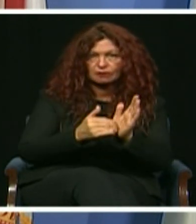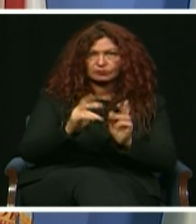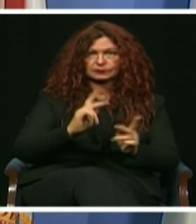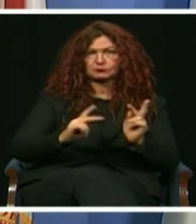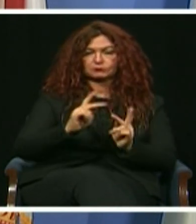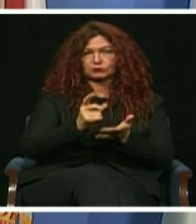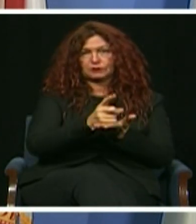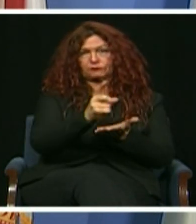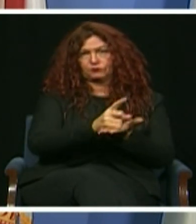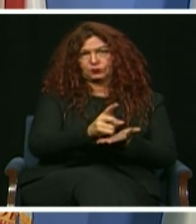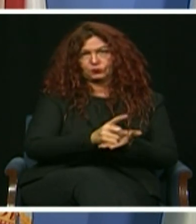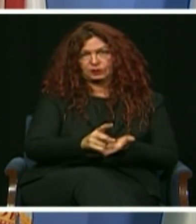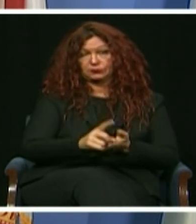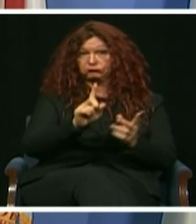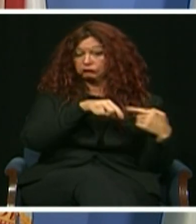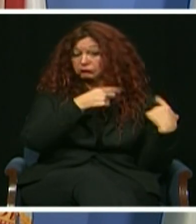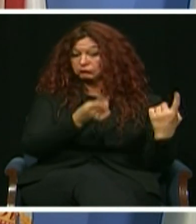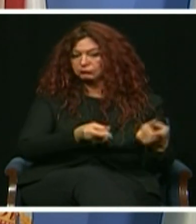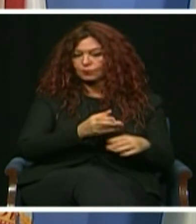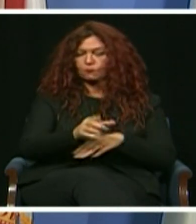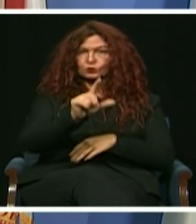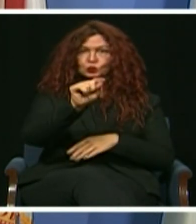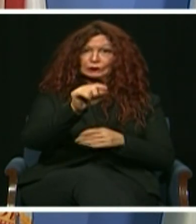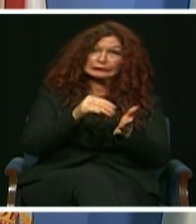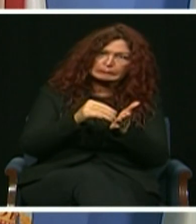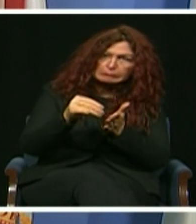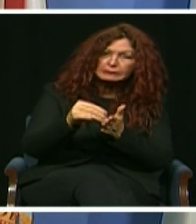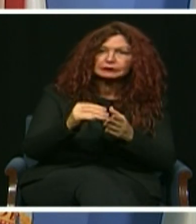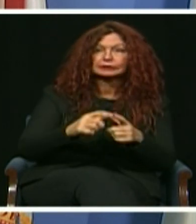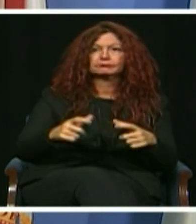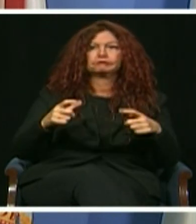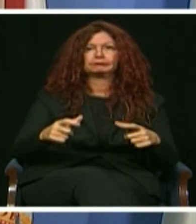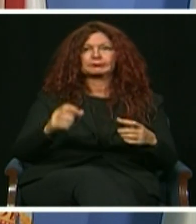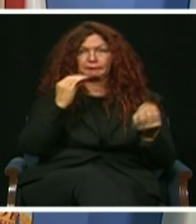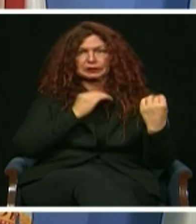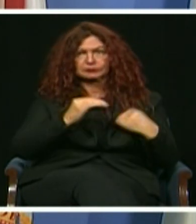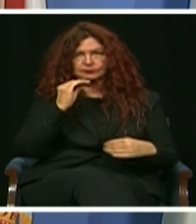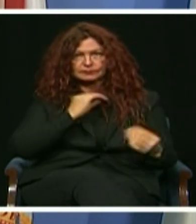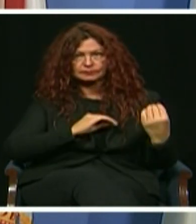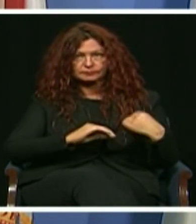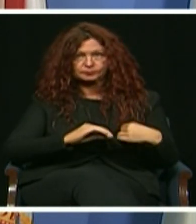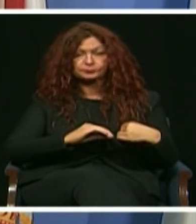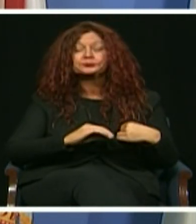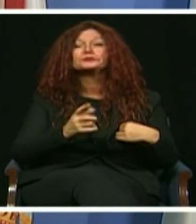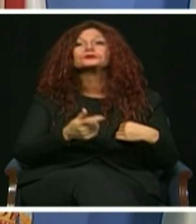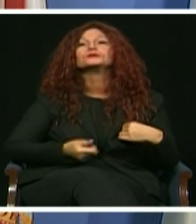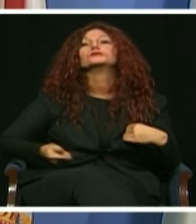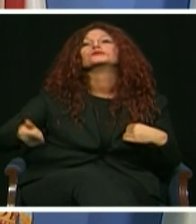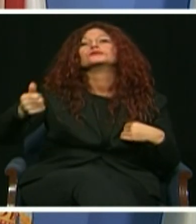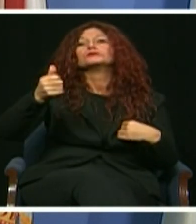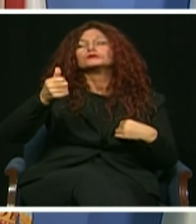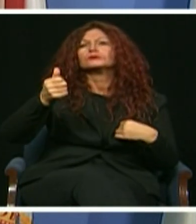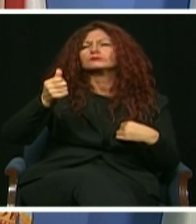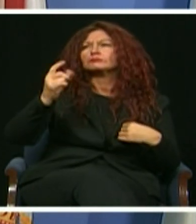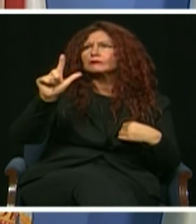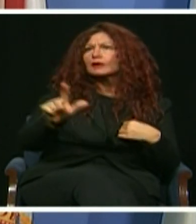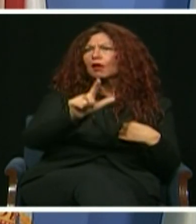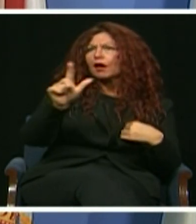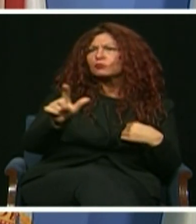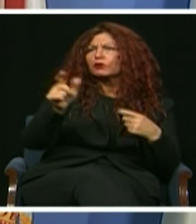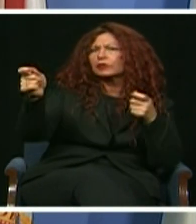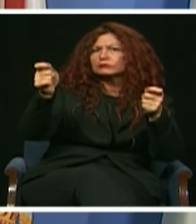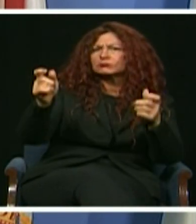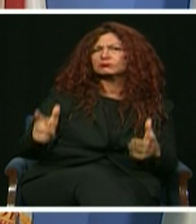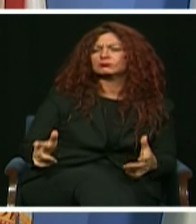20 million meals. Miami-Dade County Public Libraries Director Ray Baker and his team reimagined the function of a library system